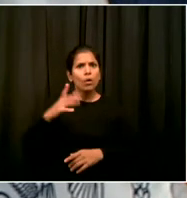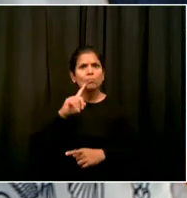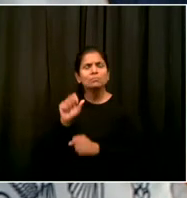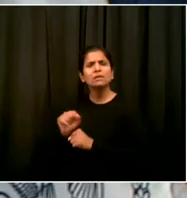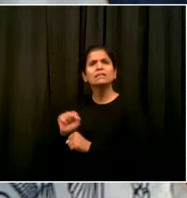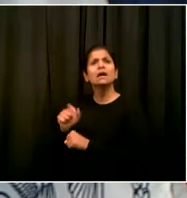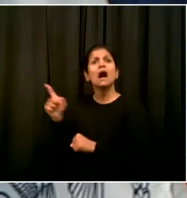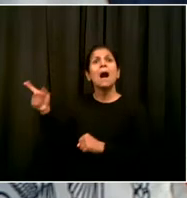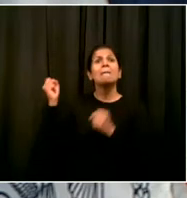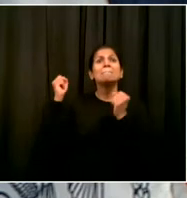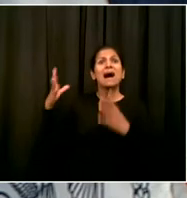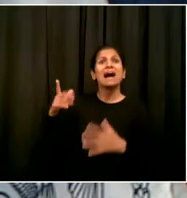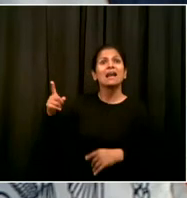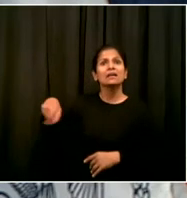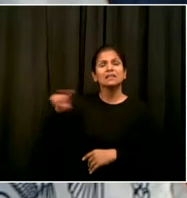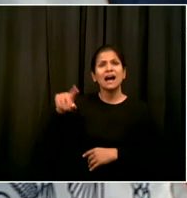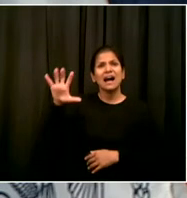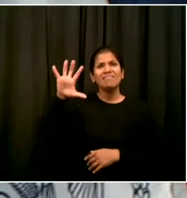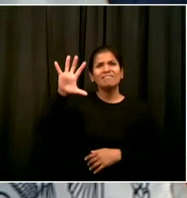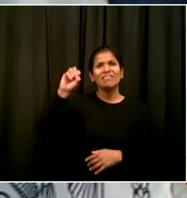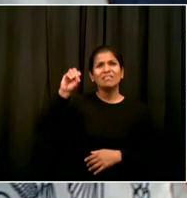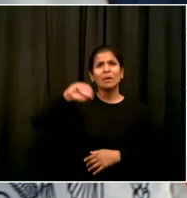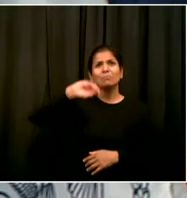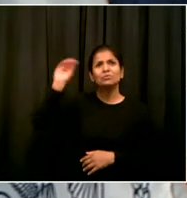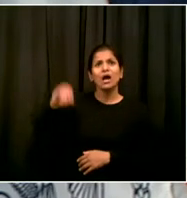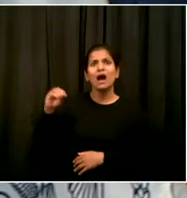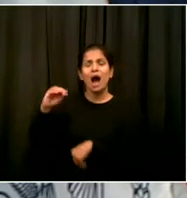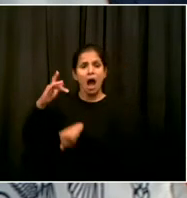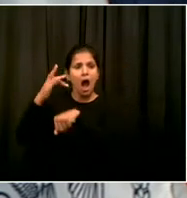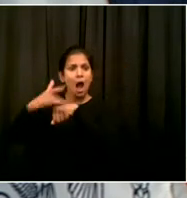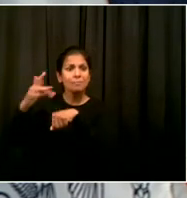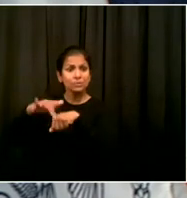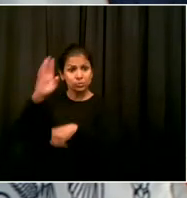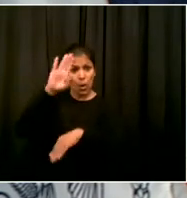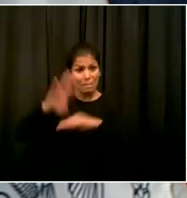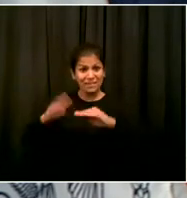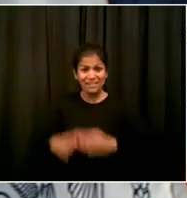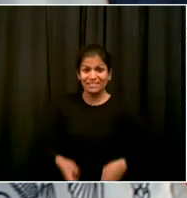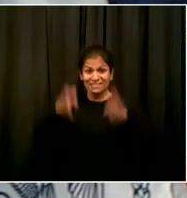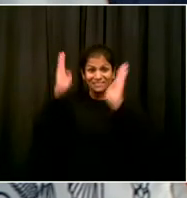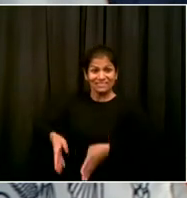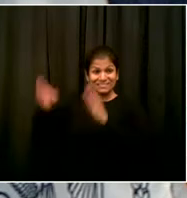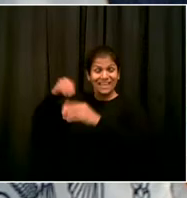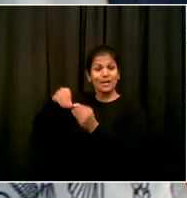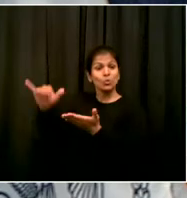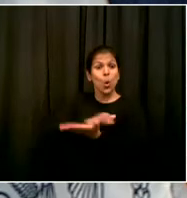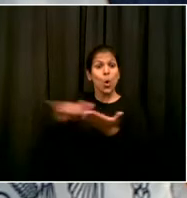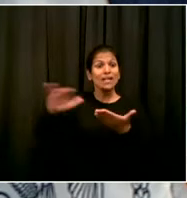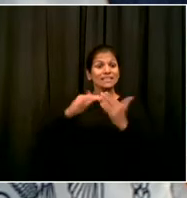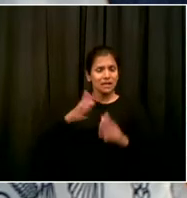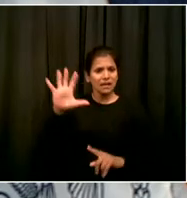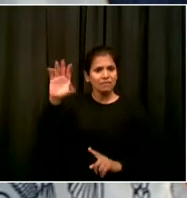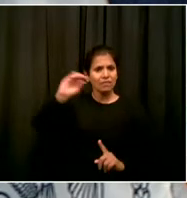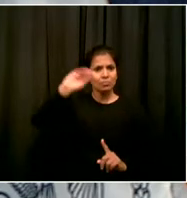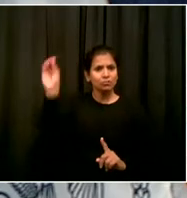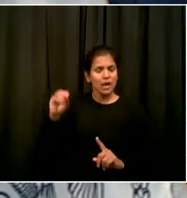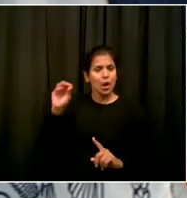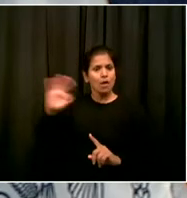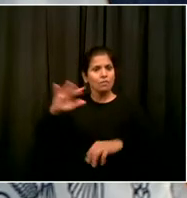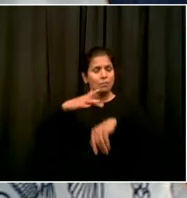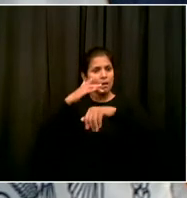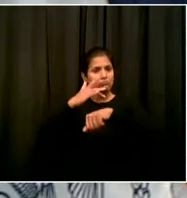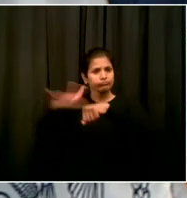on rates from two years ago. There has been some help for renters in New York City. What, if anything, is being done to help building owners survive